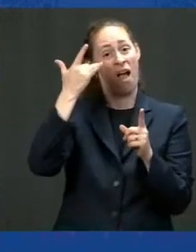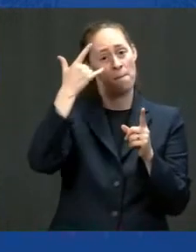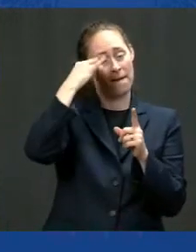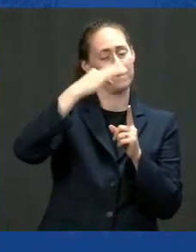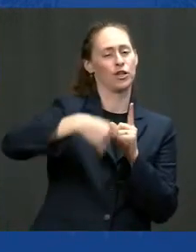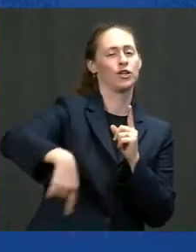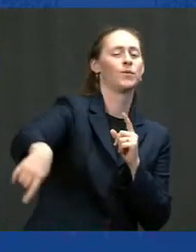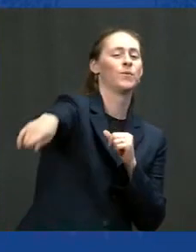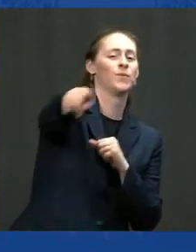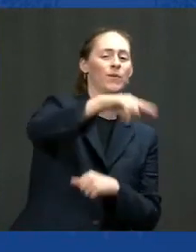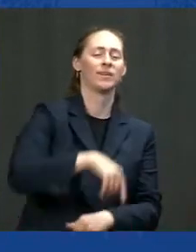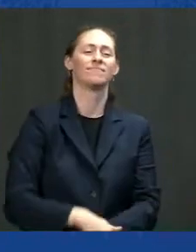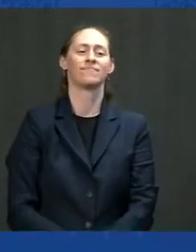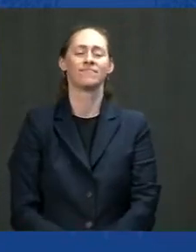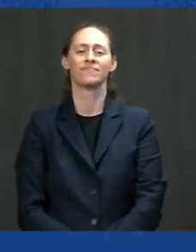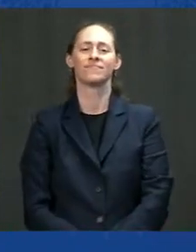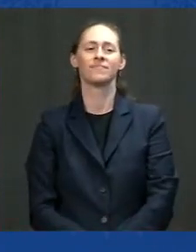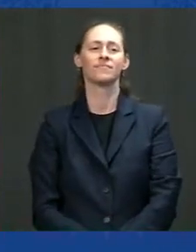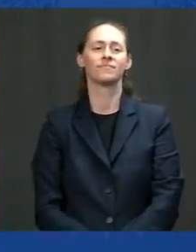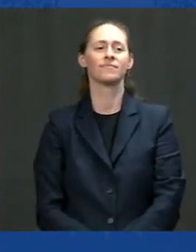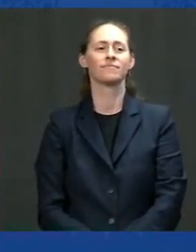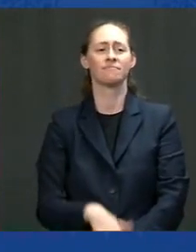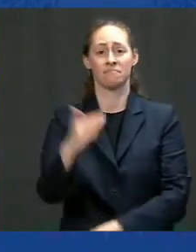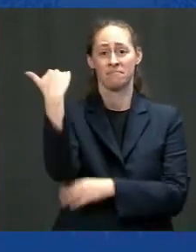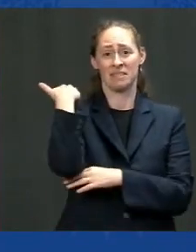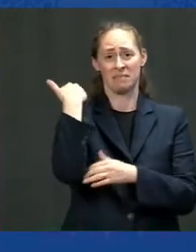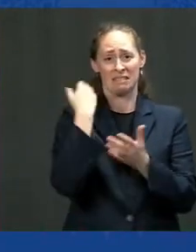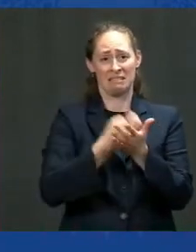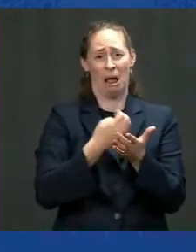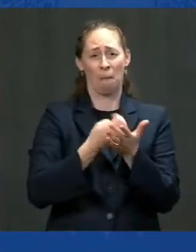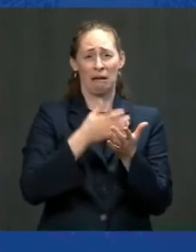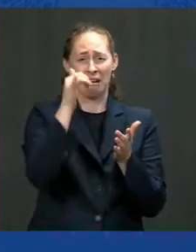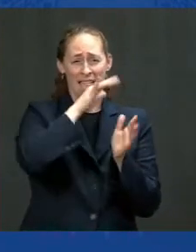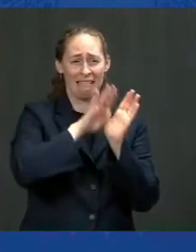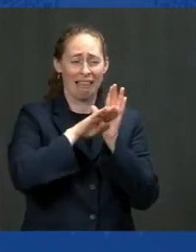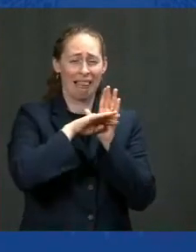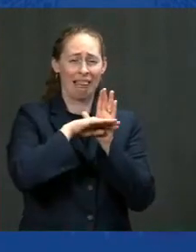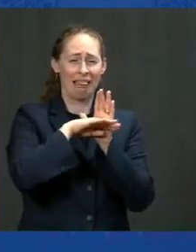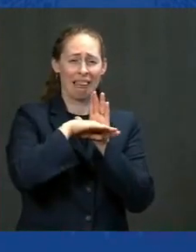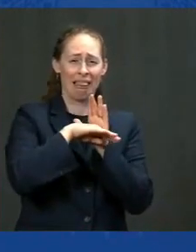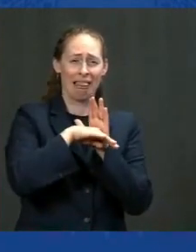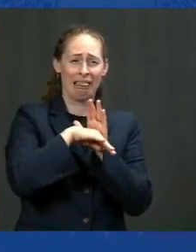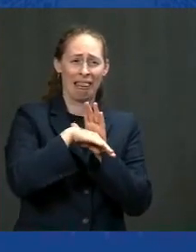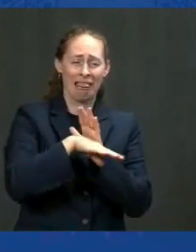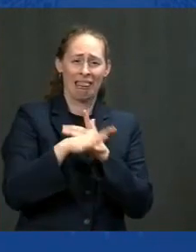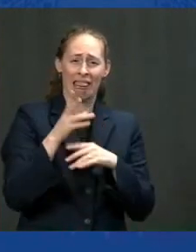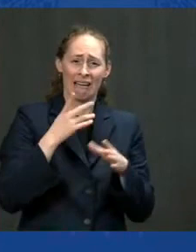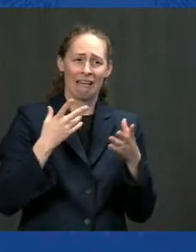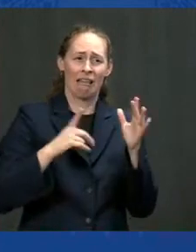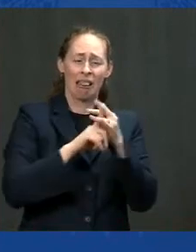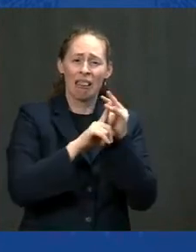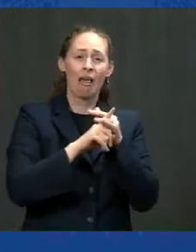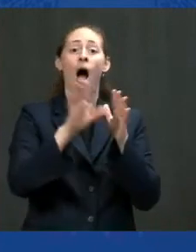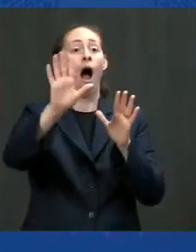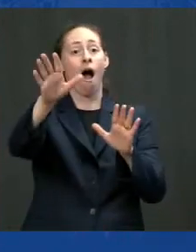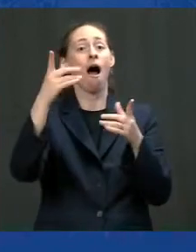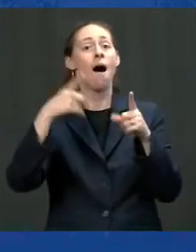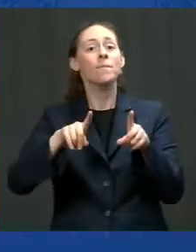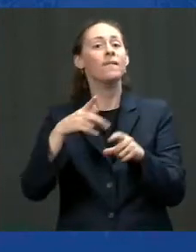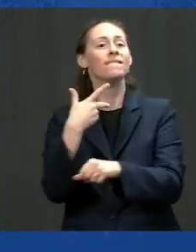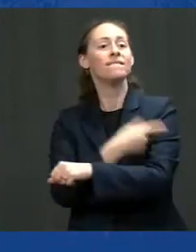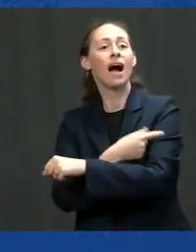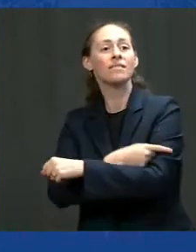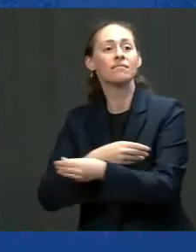economy back from the brink checks in people's pockets shots in people's arms tax cuts for working families with children